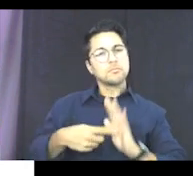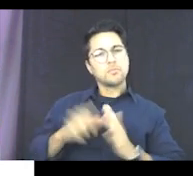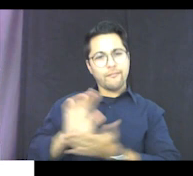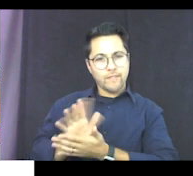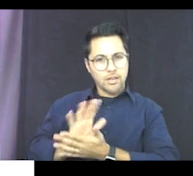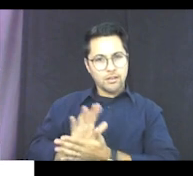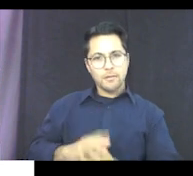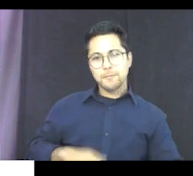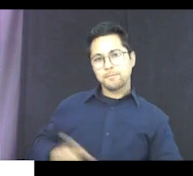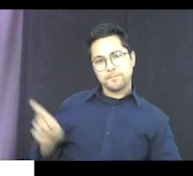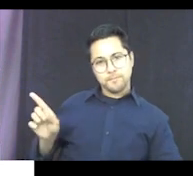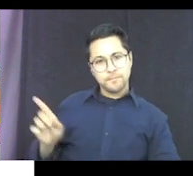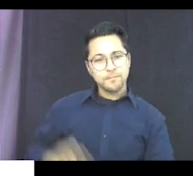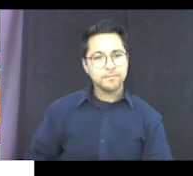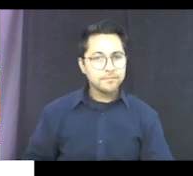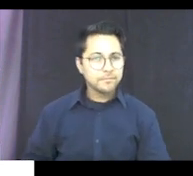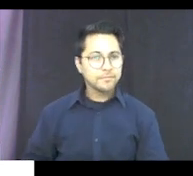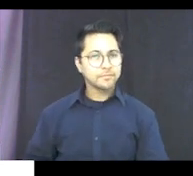office.